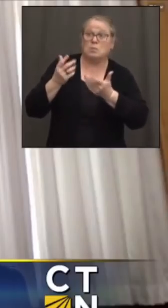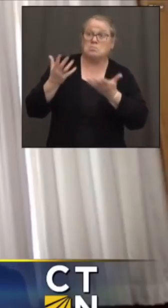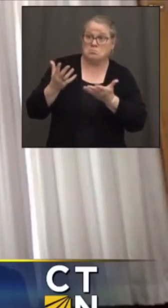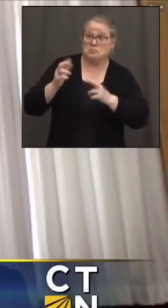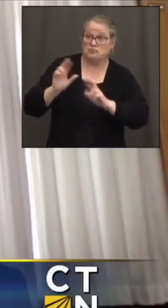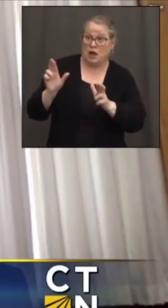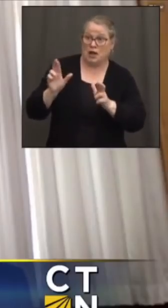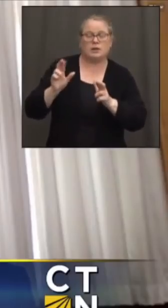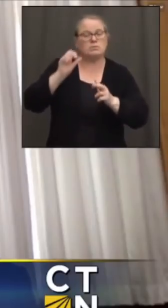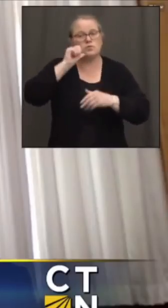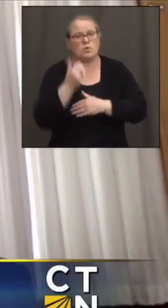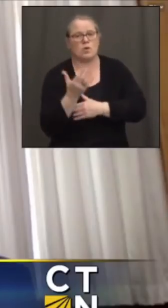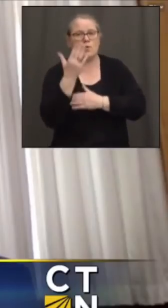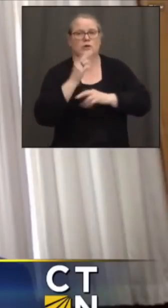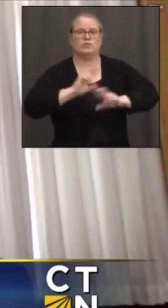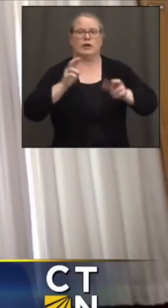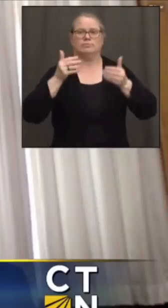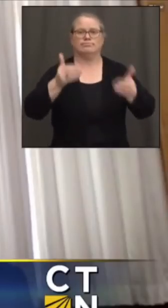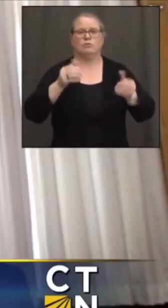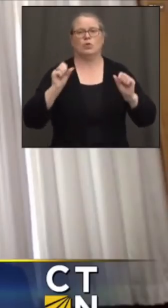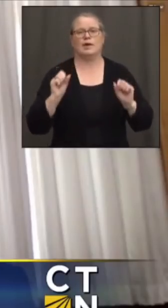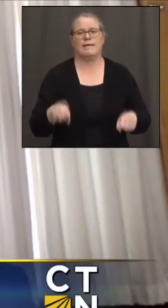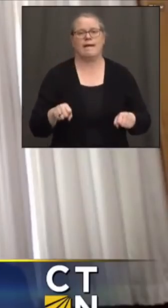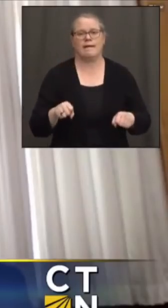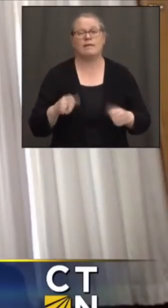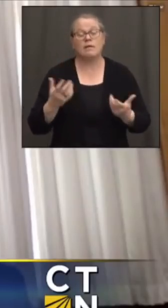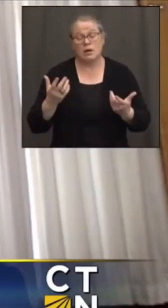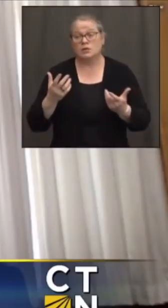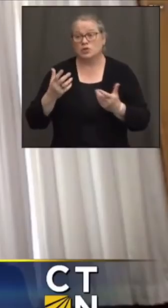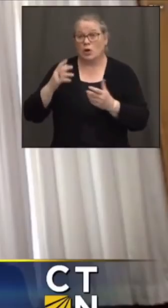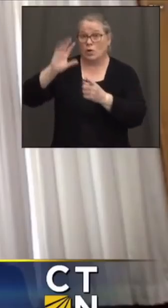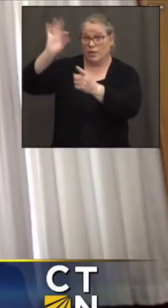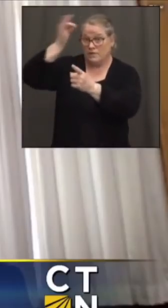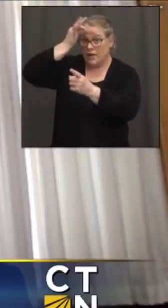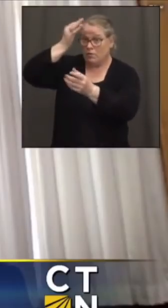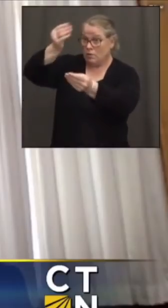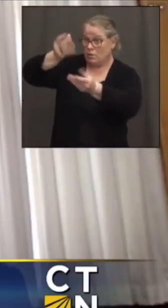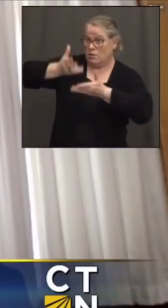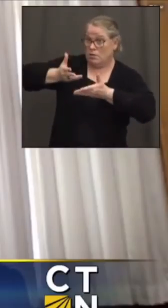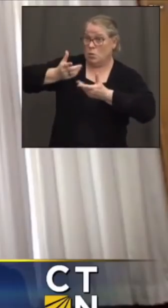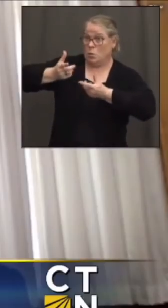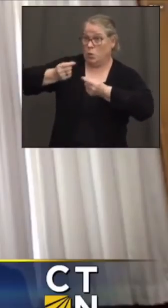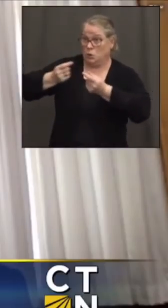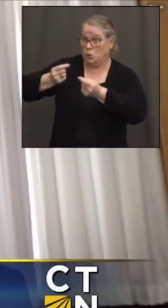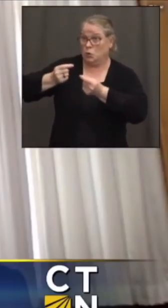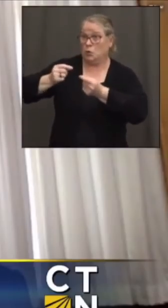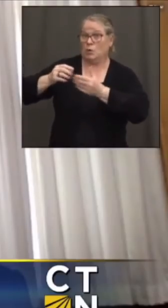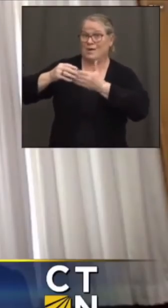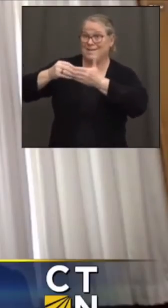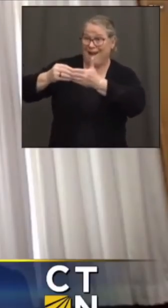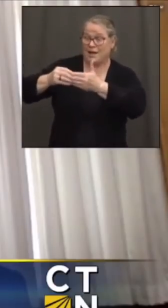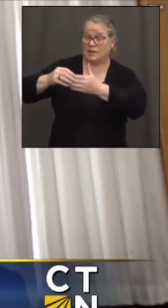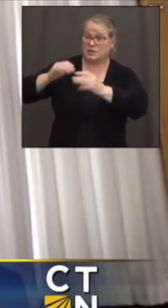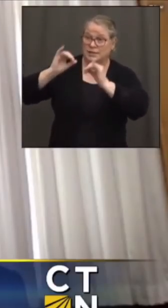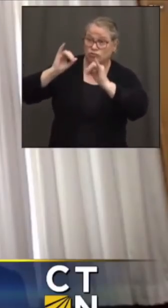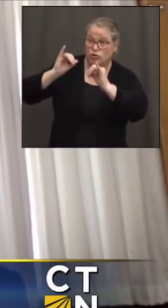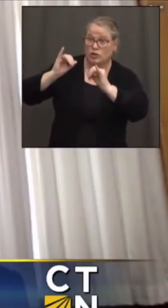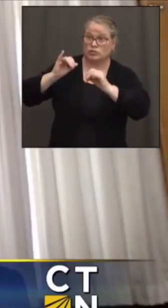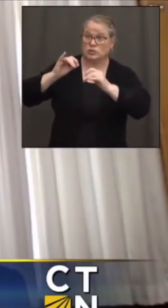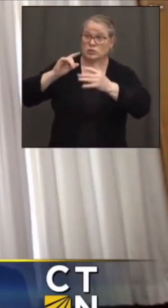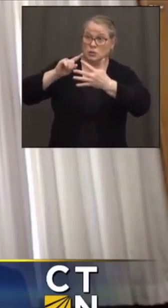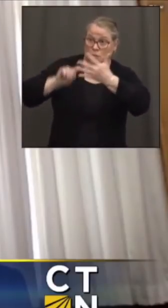essentially as soon as we get clear guidance and direction from the federal government and the necessary instructions for our providers,